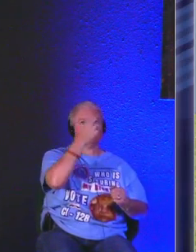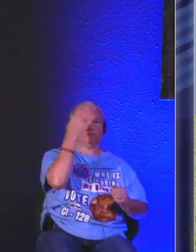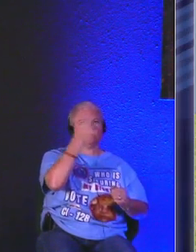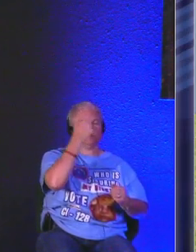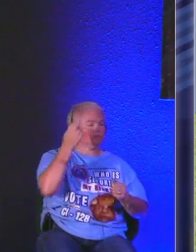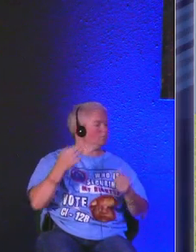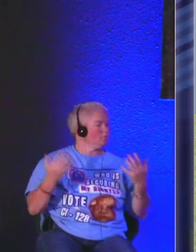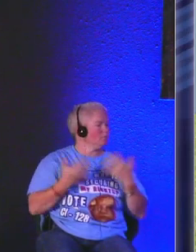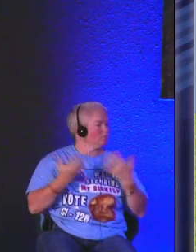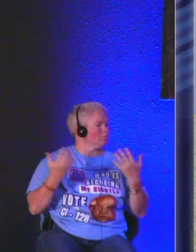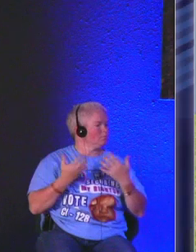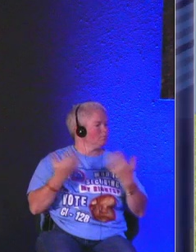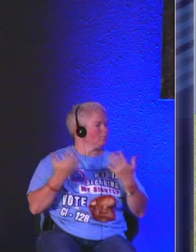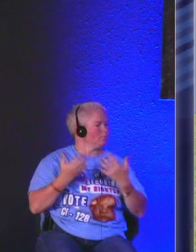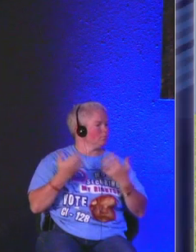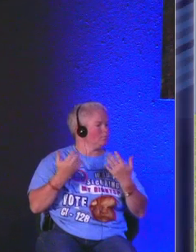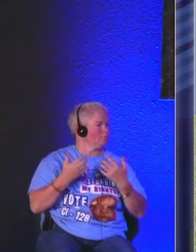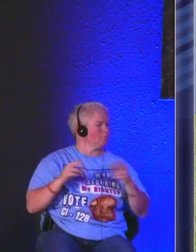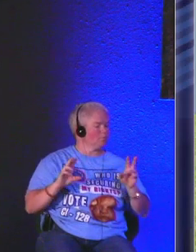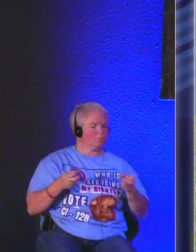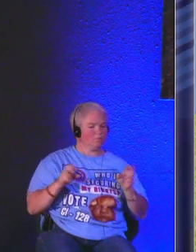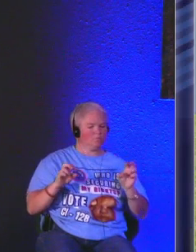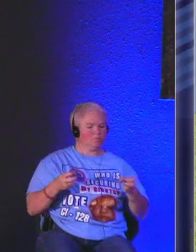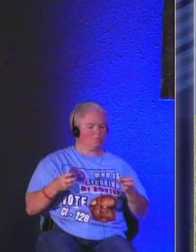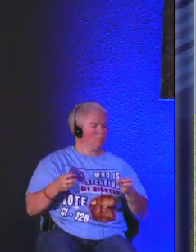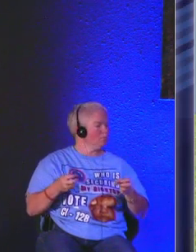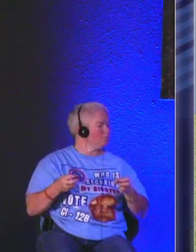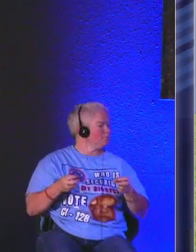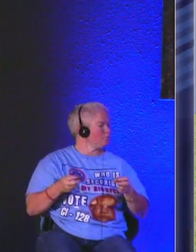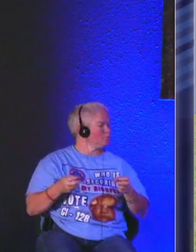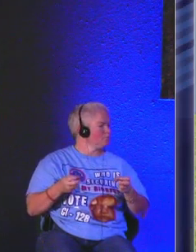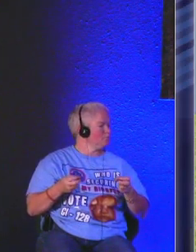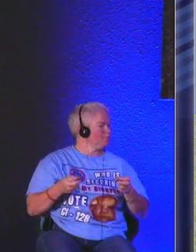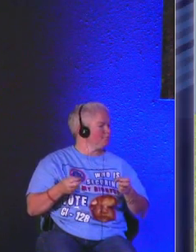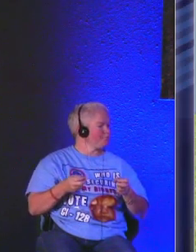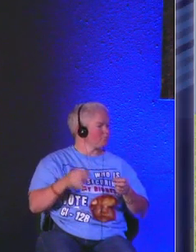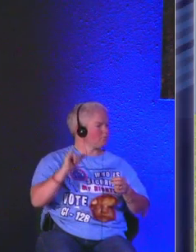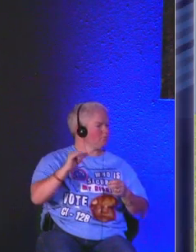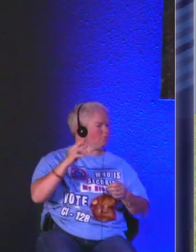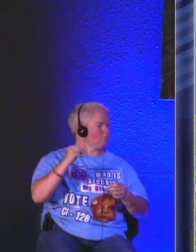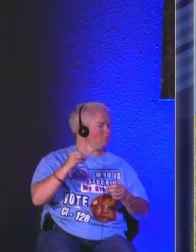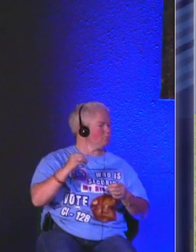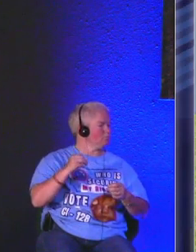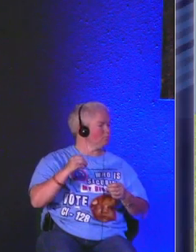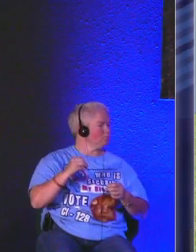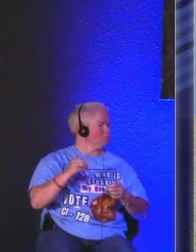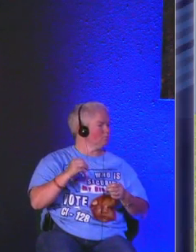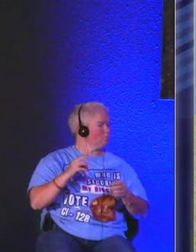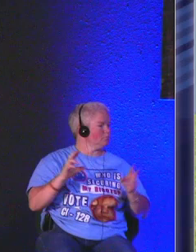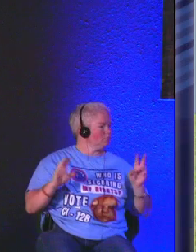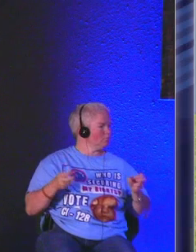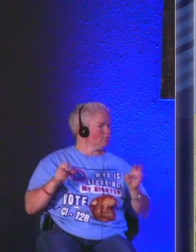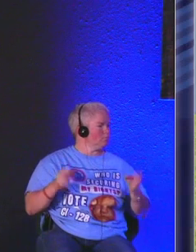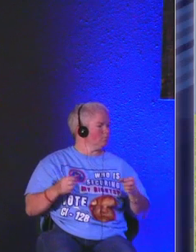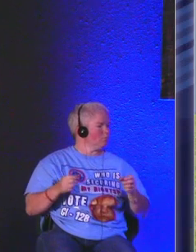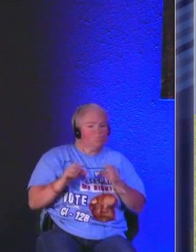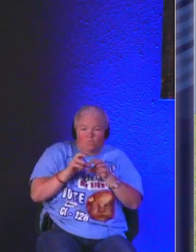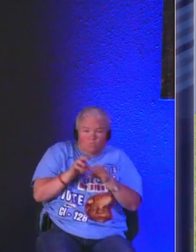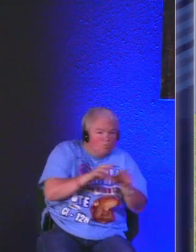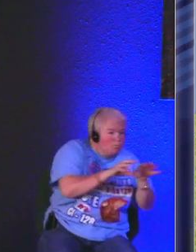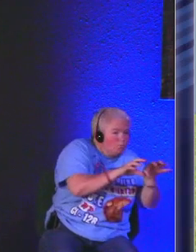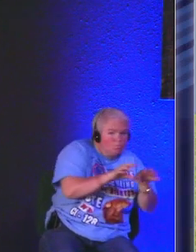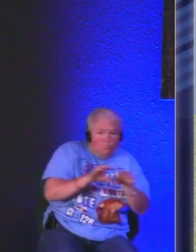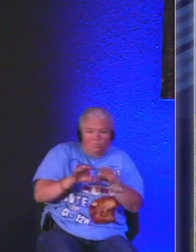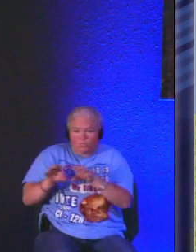to fear be it from evil or anything else though the enemy may prowl